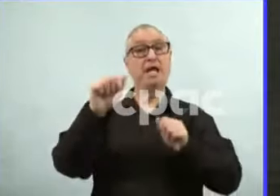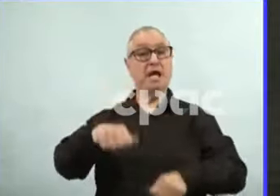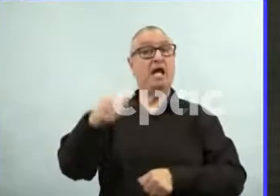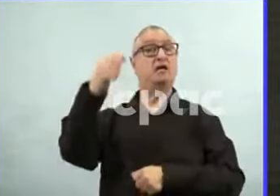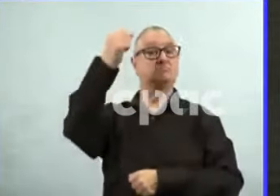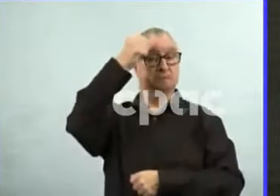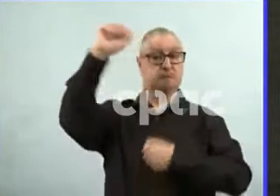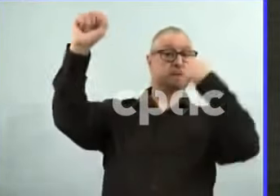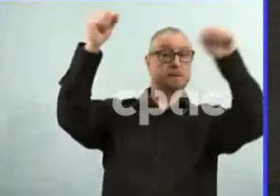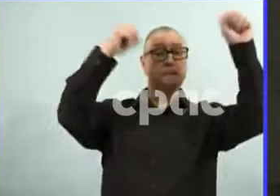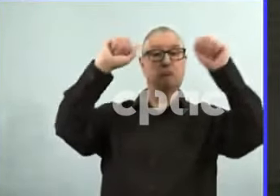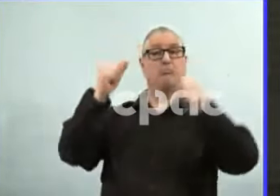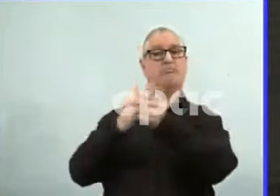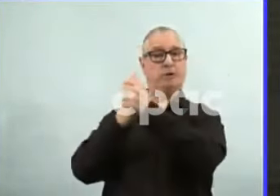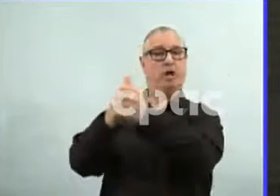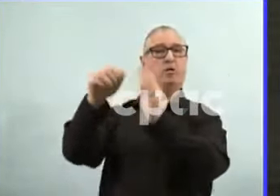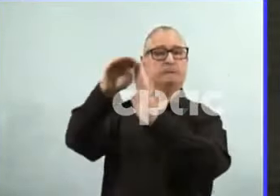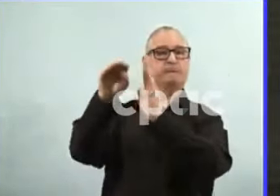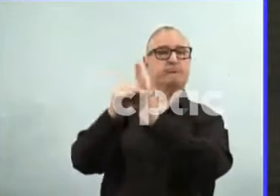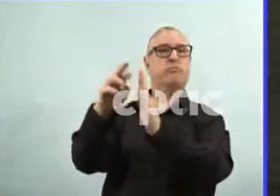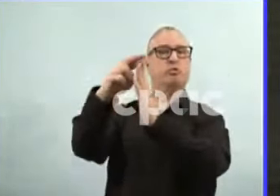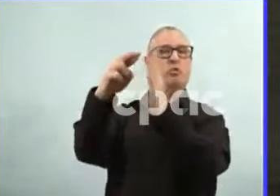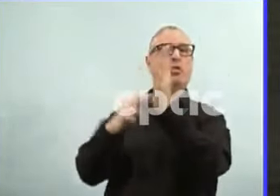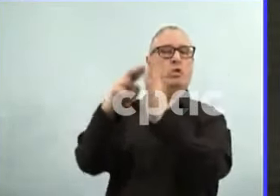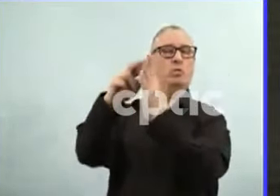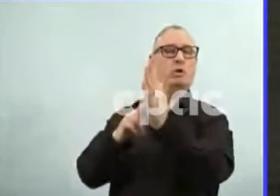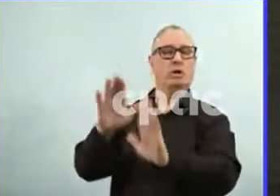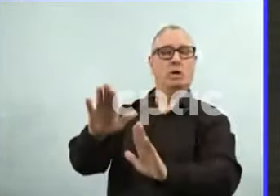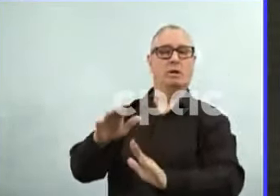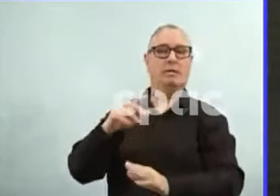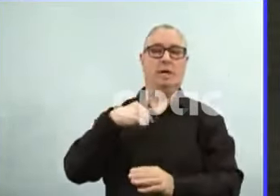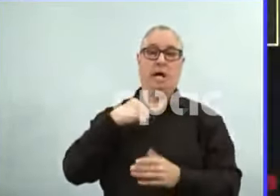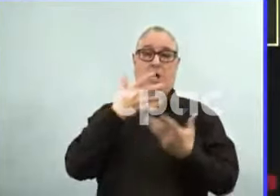individuals think about that before they go out and perhaps harm someone.